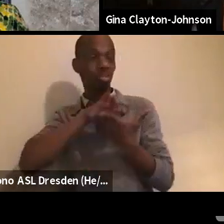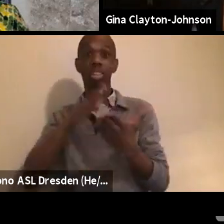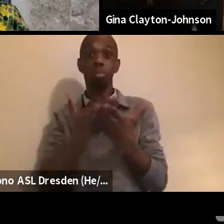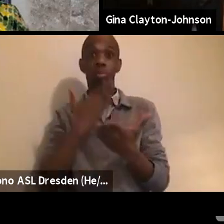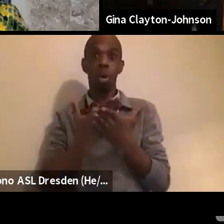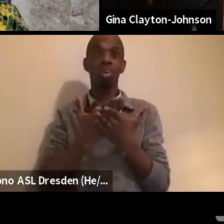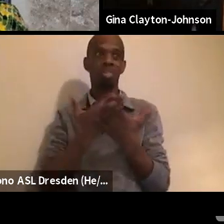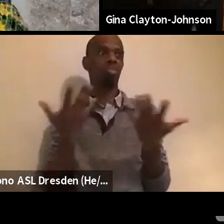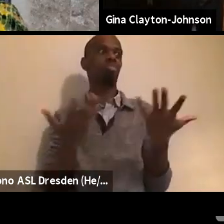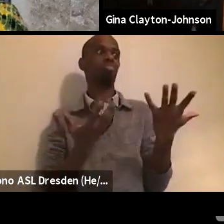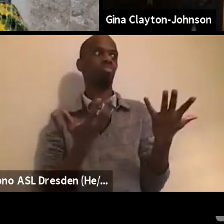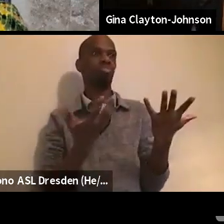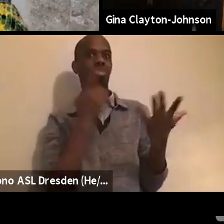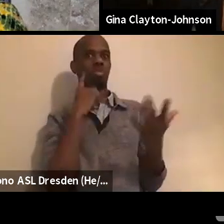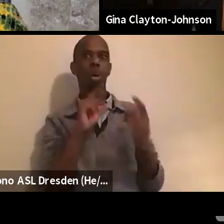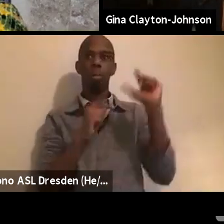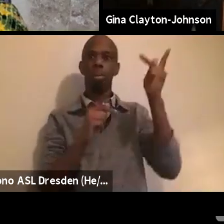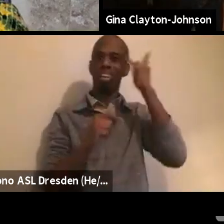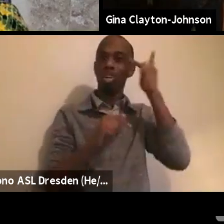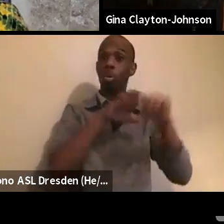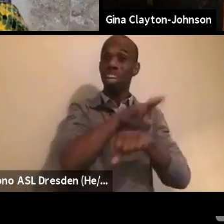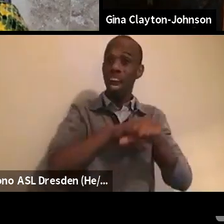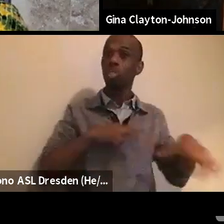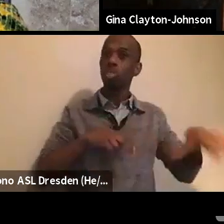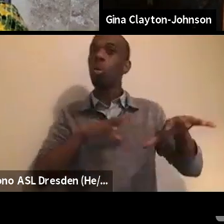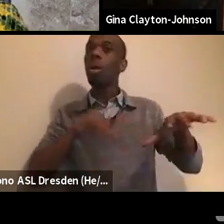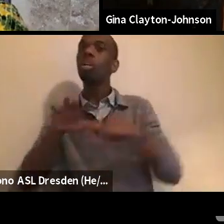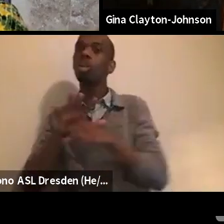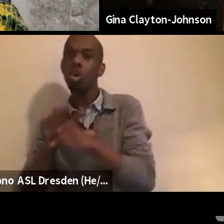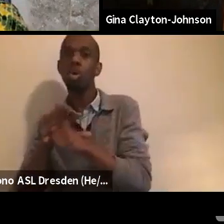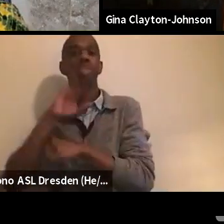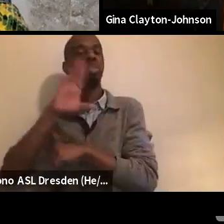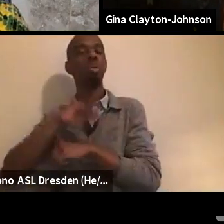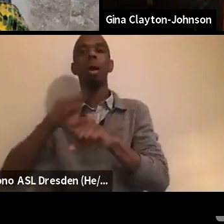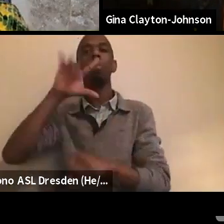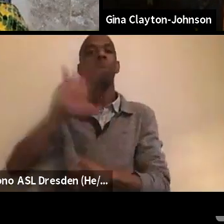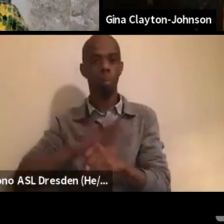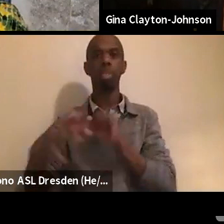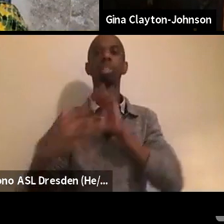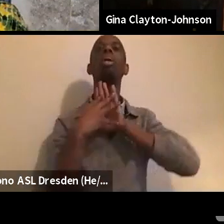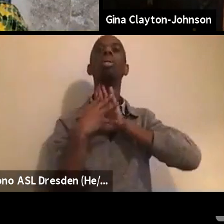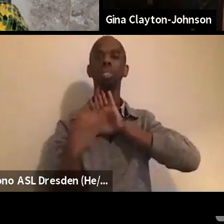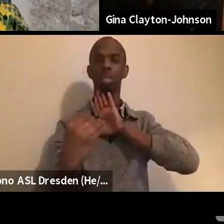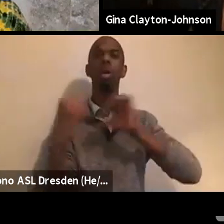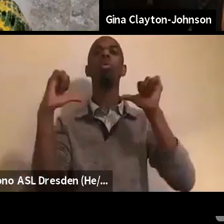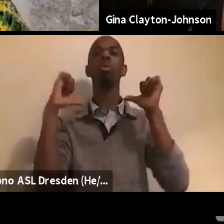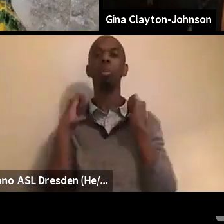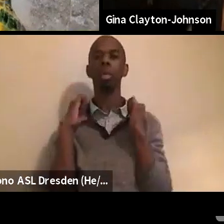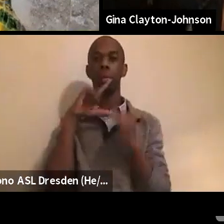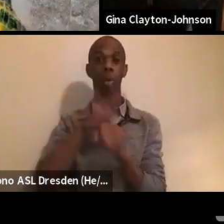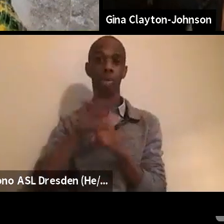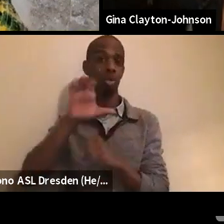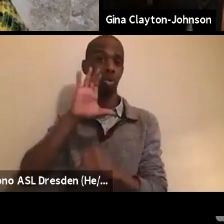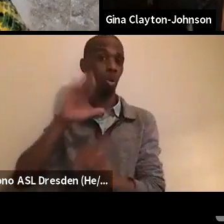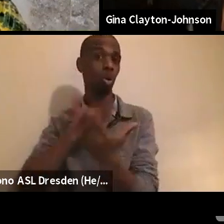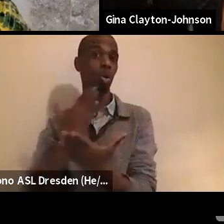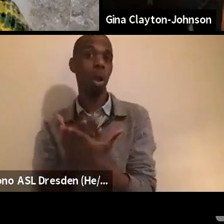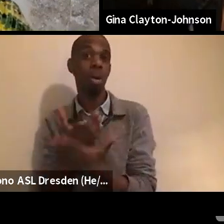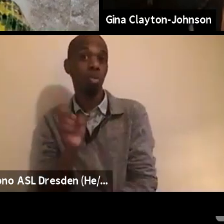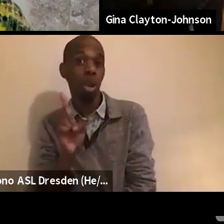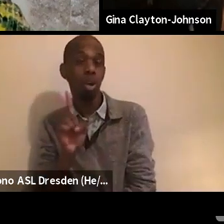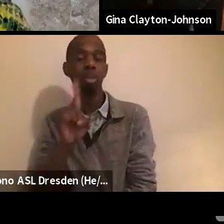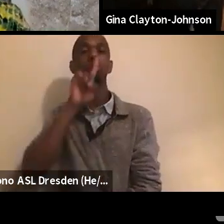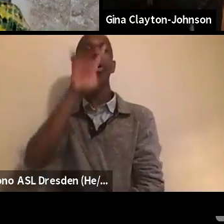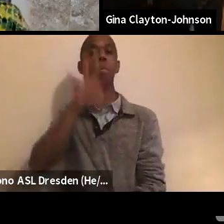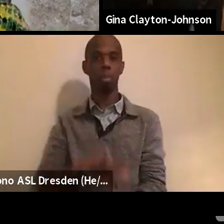women. I know I do. Um, I promise you, you'll get to the promised land. Um, uh, we always deliver